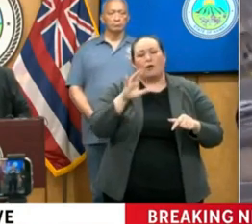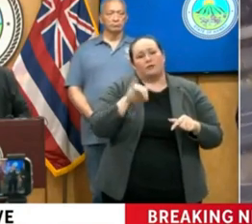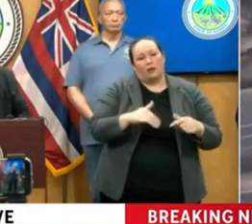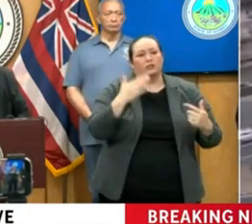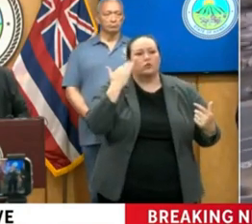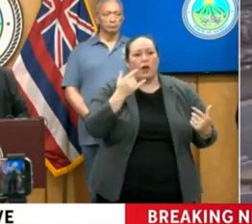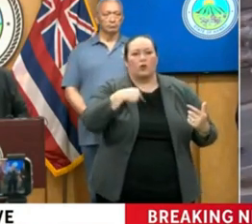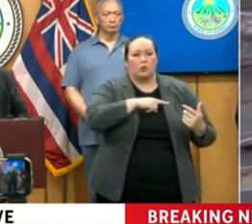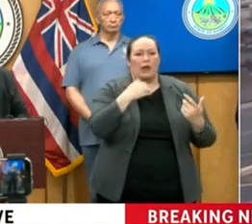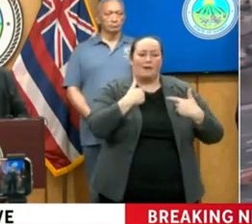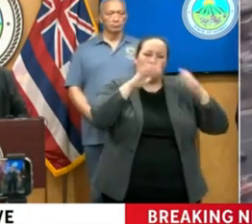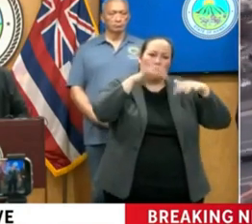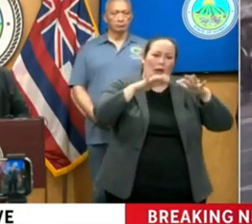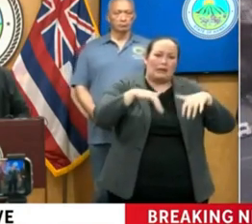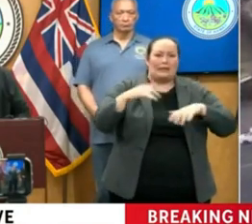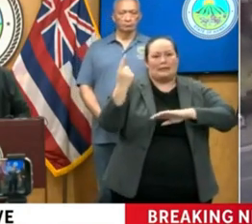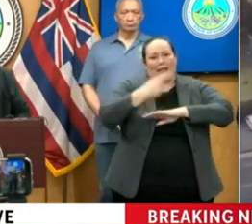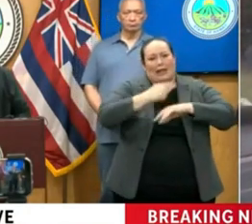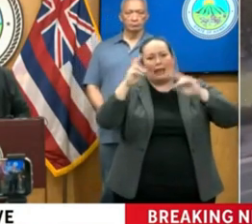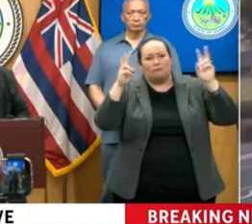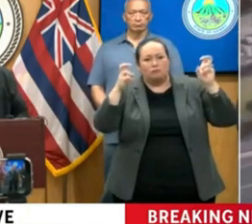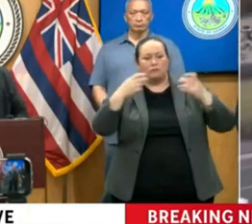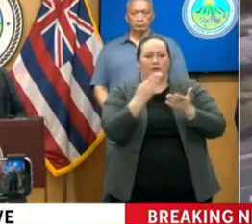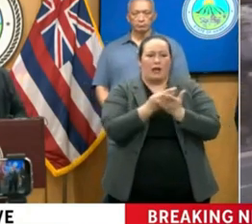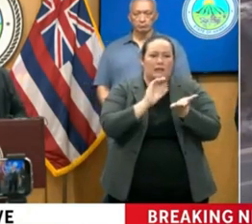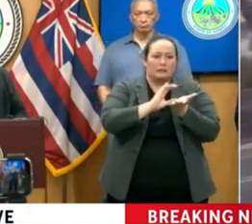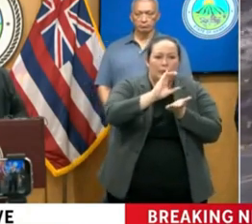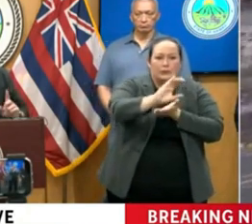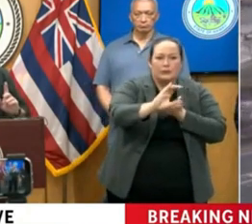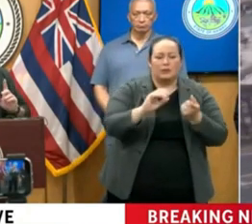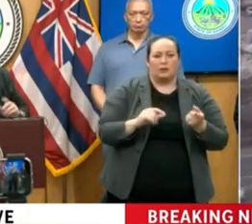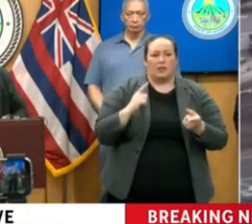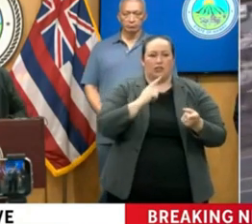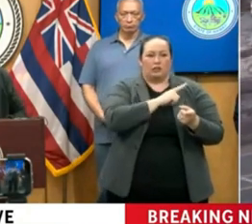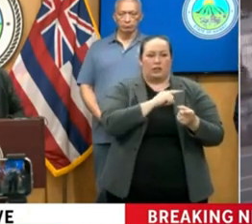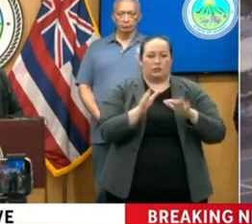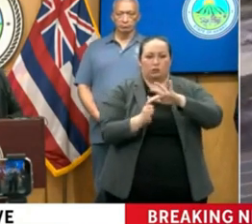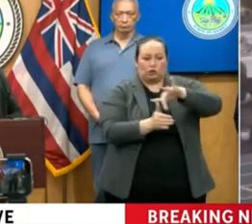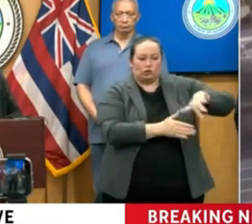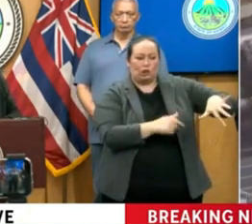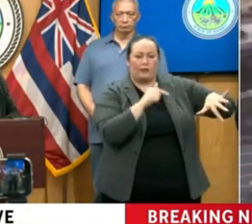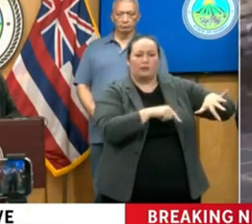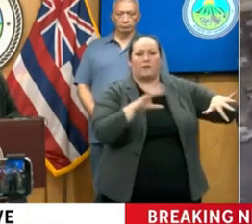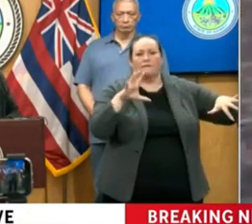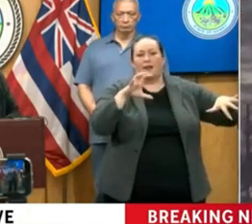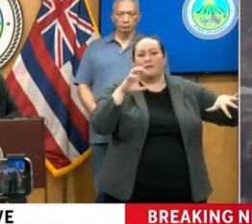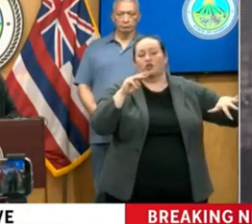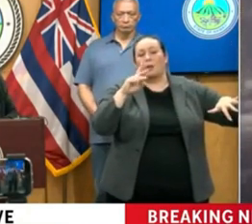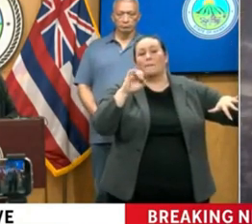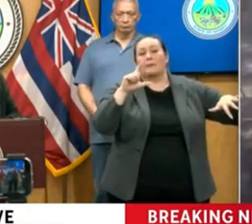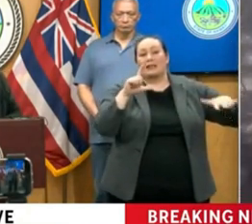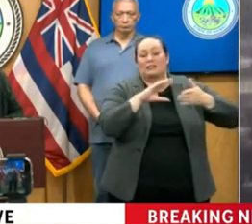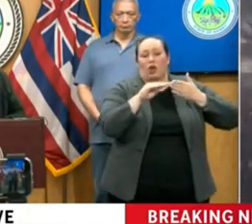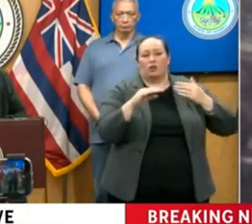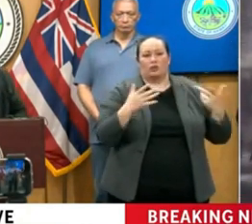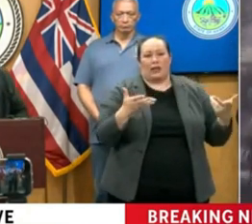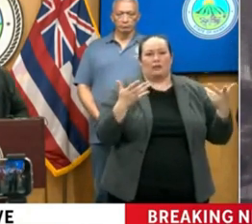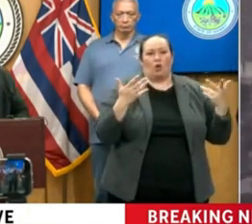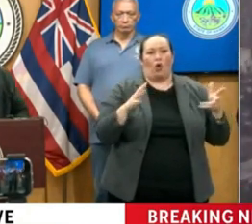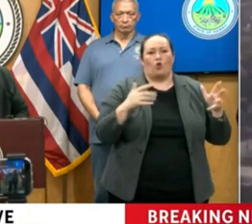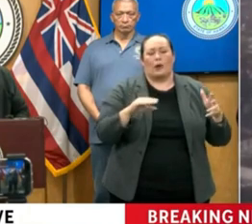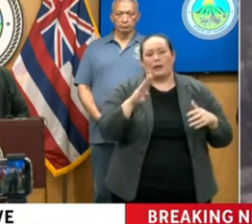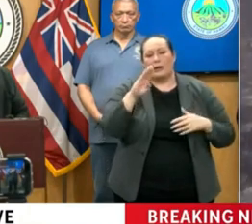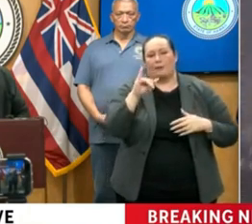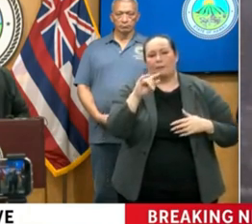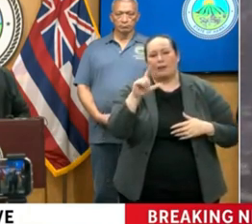have rainy day funds. The legislature this year set aside, this year alone set aside $500 million, and there was already a billion dollars